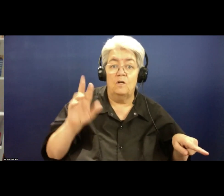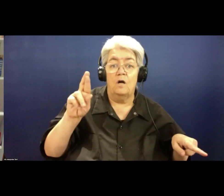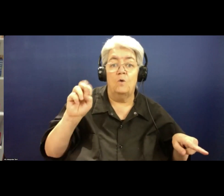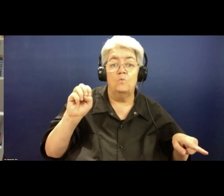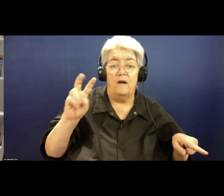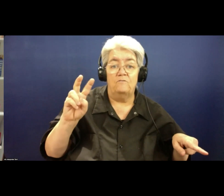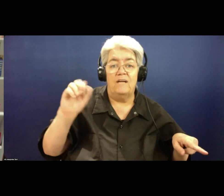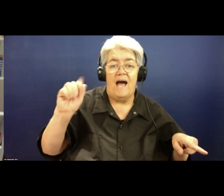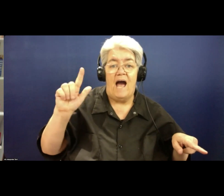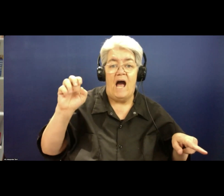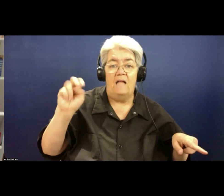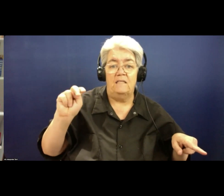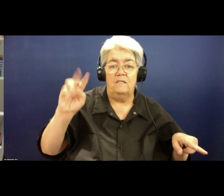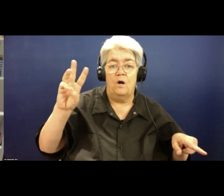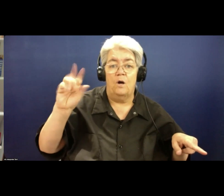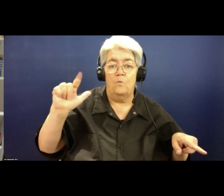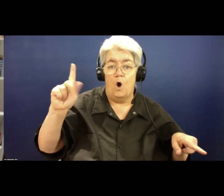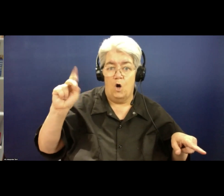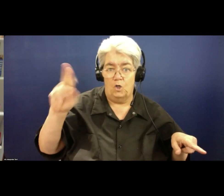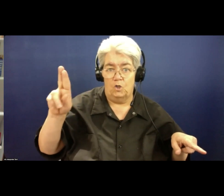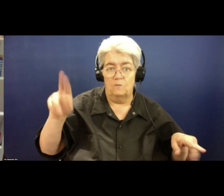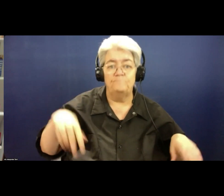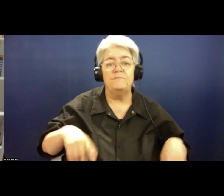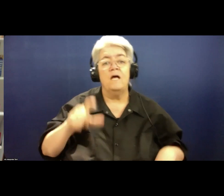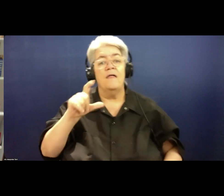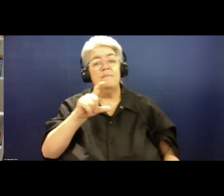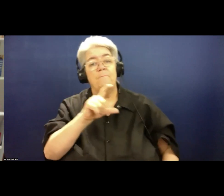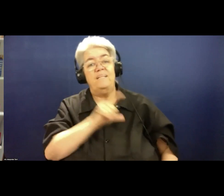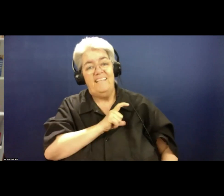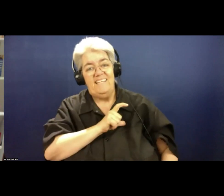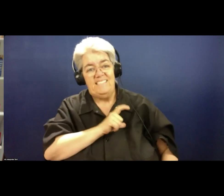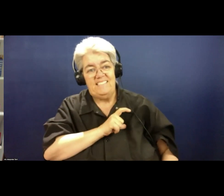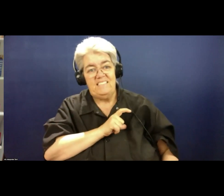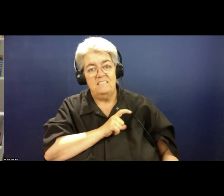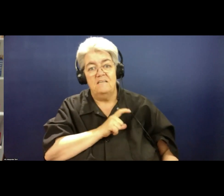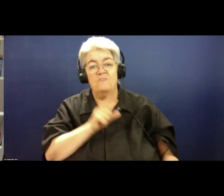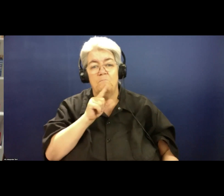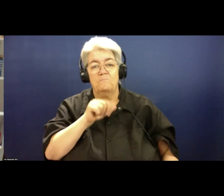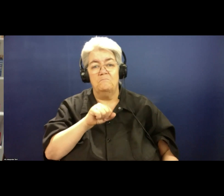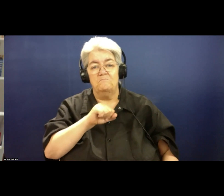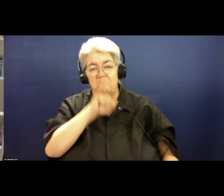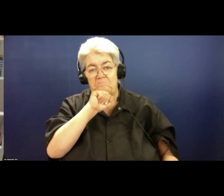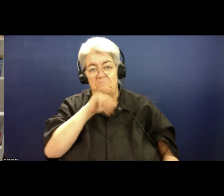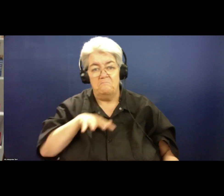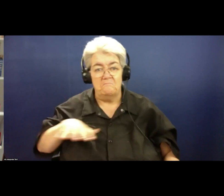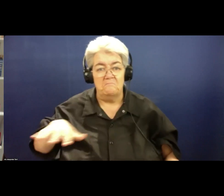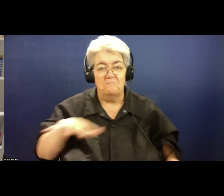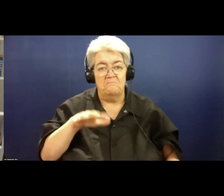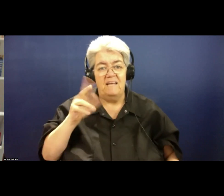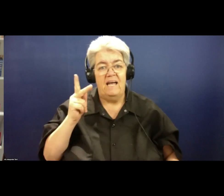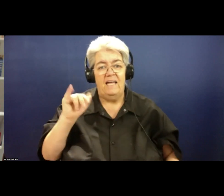Walker, got a phone call from the police from a pretty seedy part of Sydney called King's Cross.